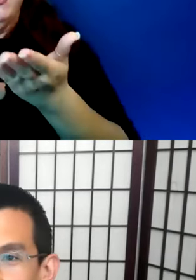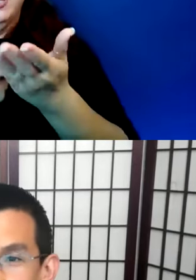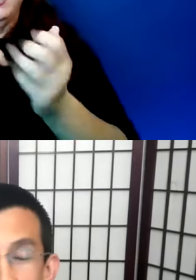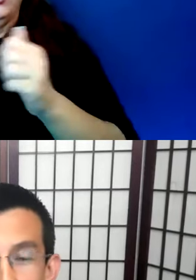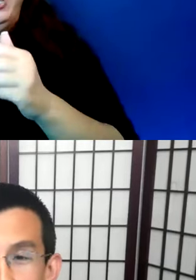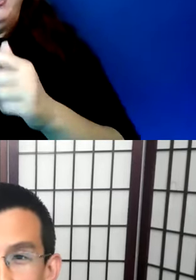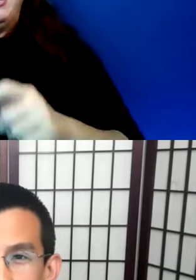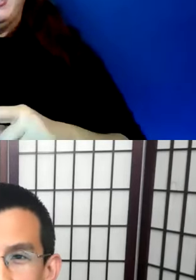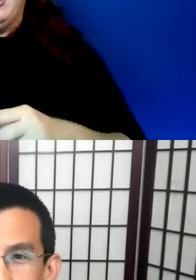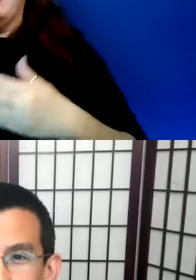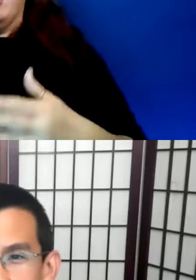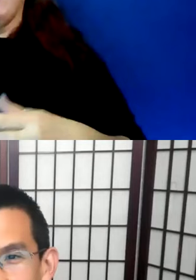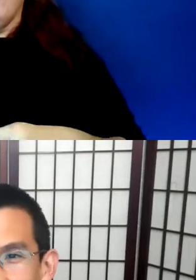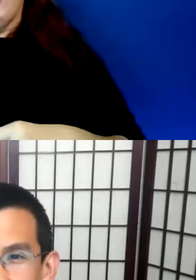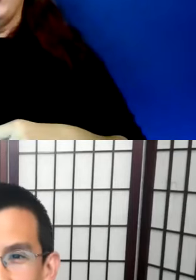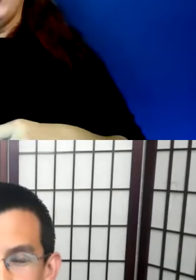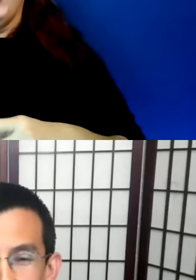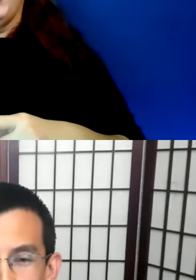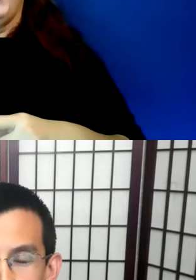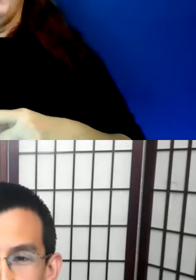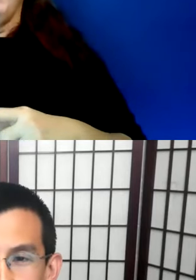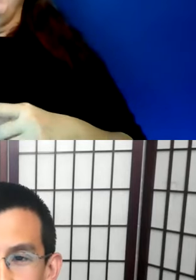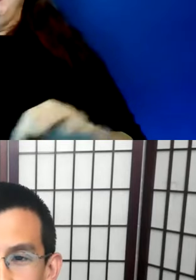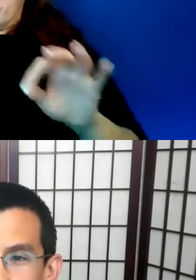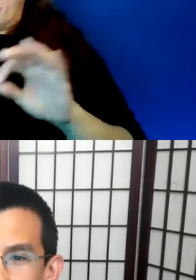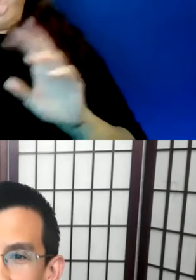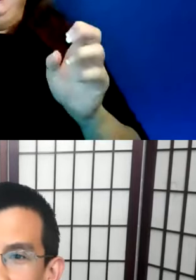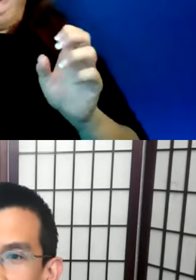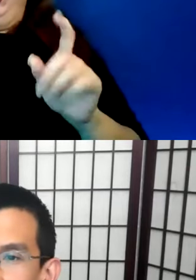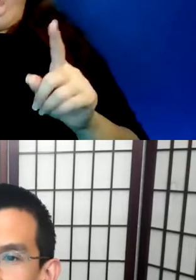And Kelly, I thank you for pointing out this important issue.